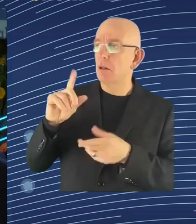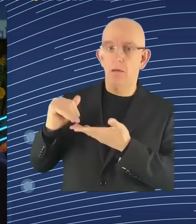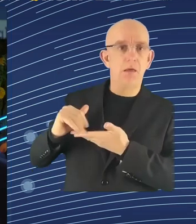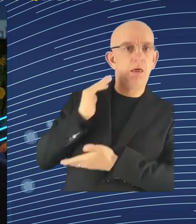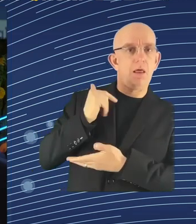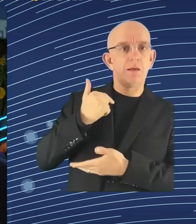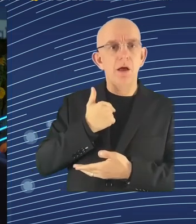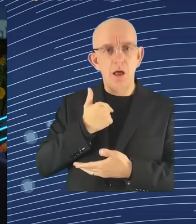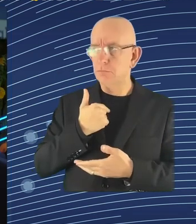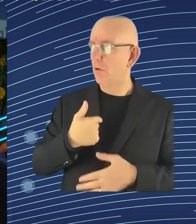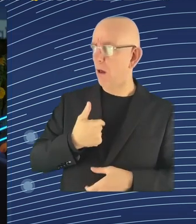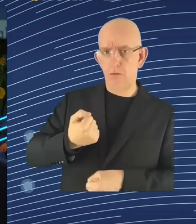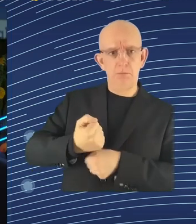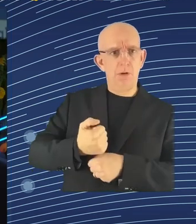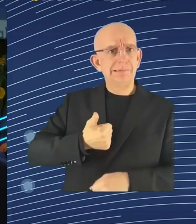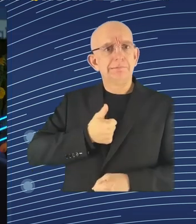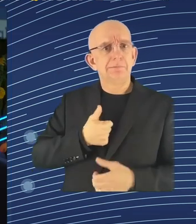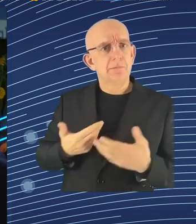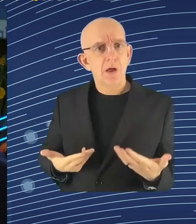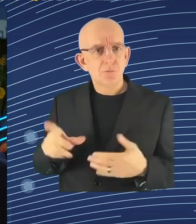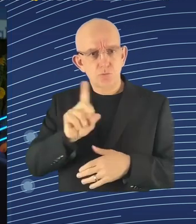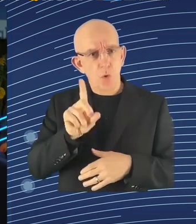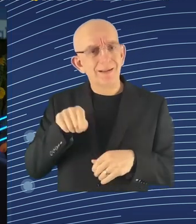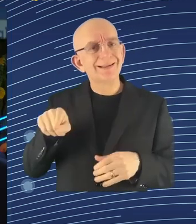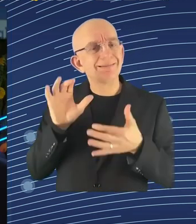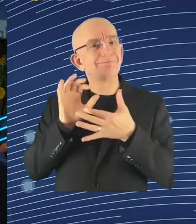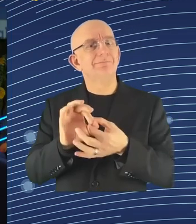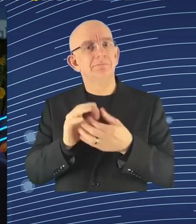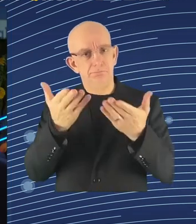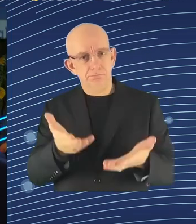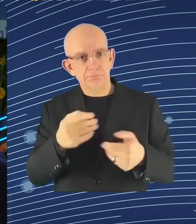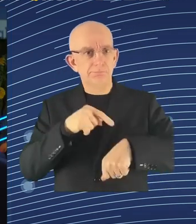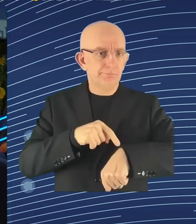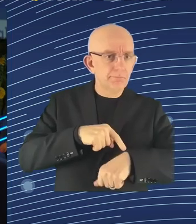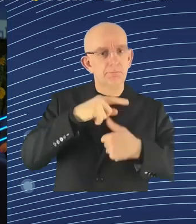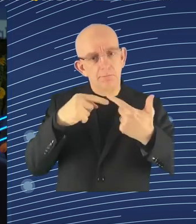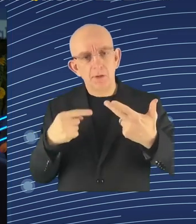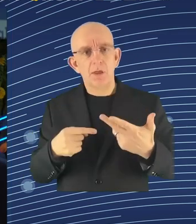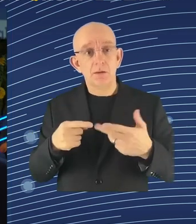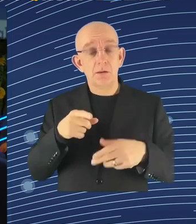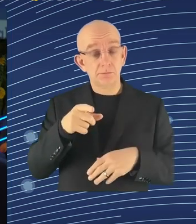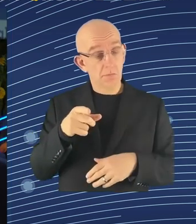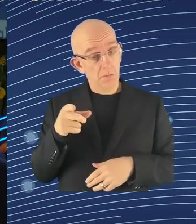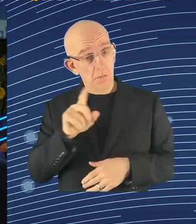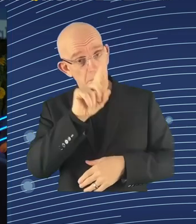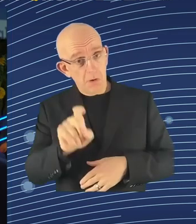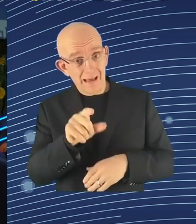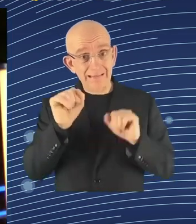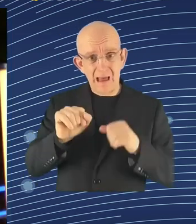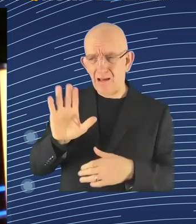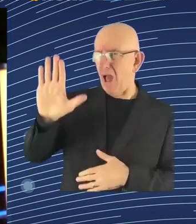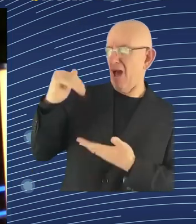Yeah, so you have then the right not to talk to the algorithm, which might be difficult, but then is the human